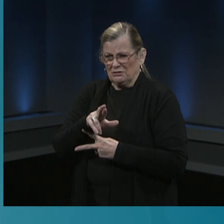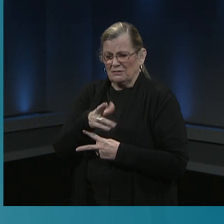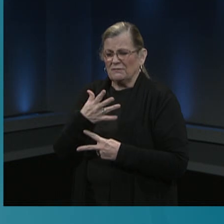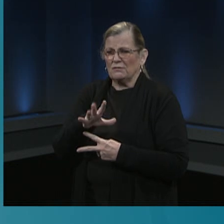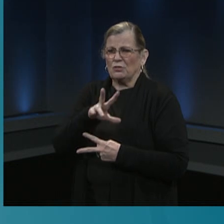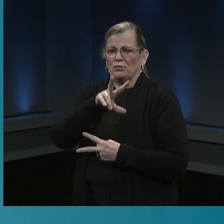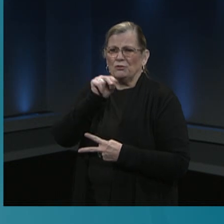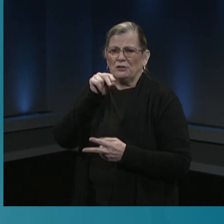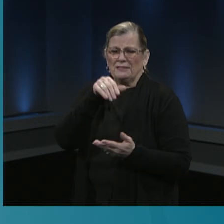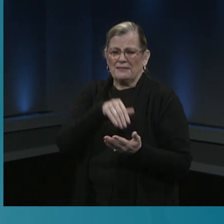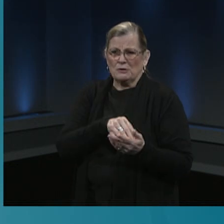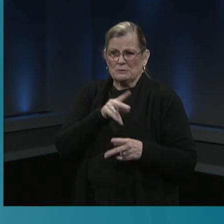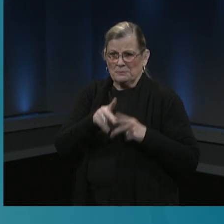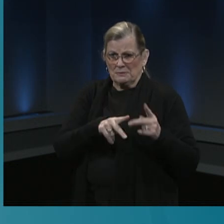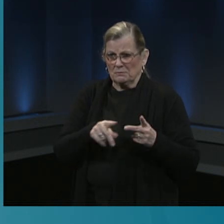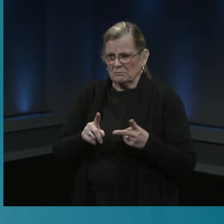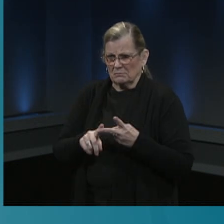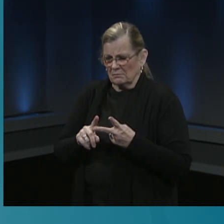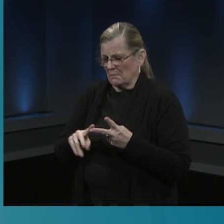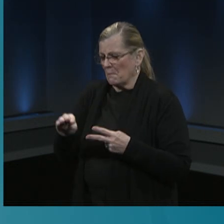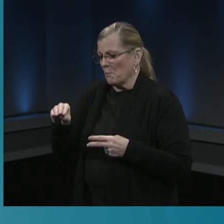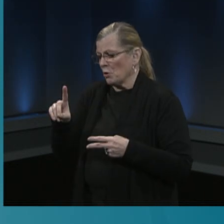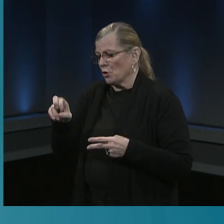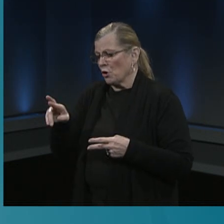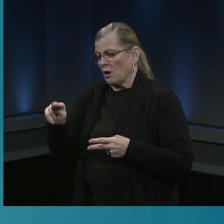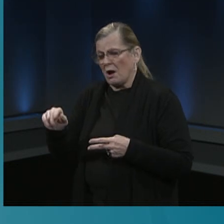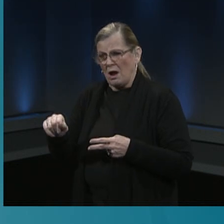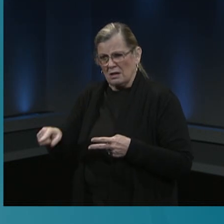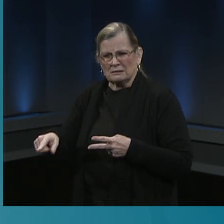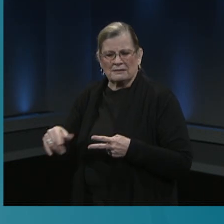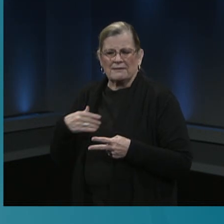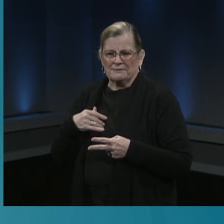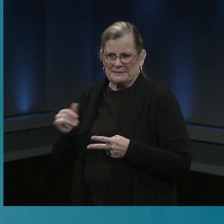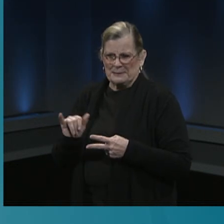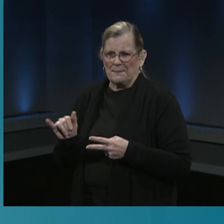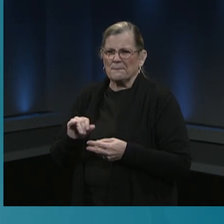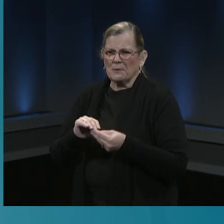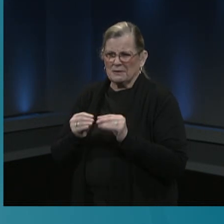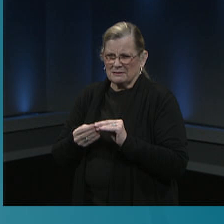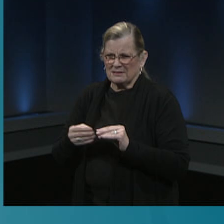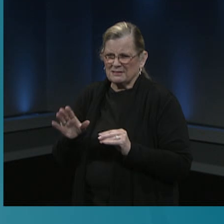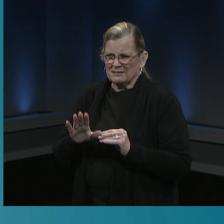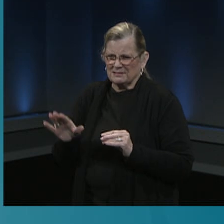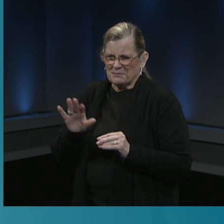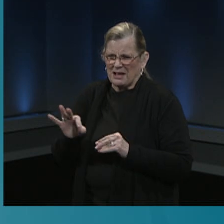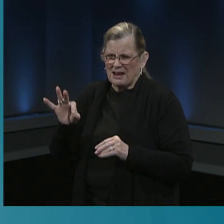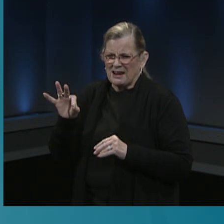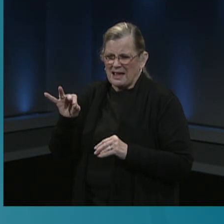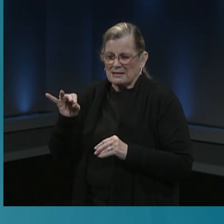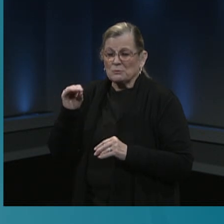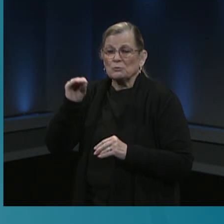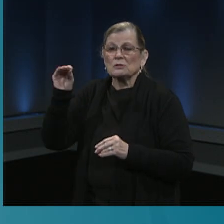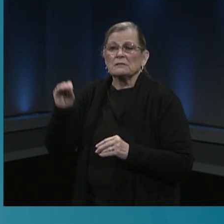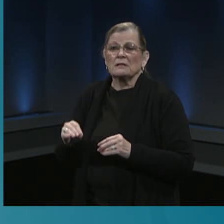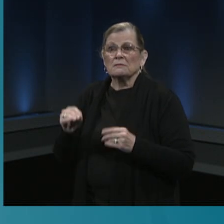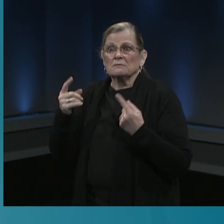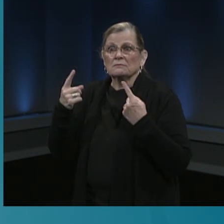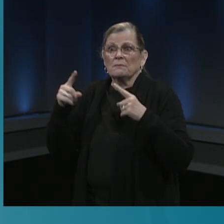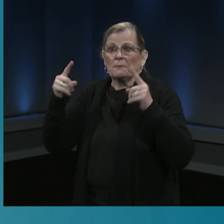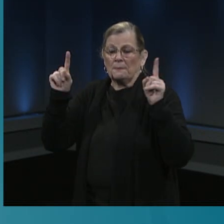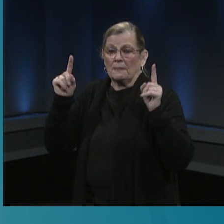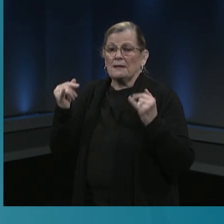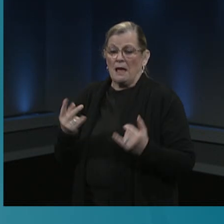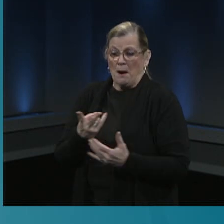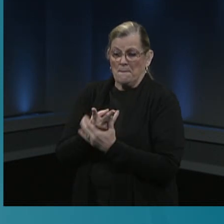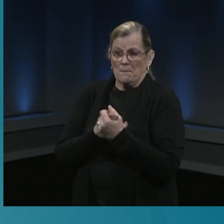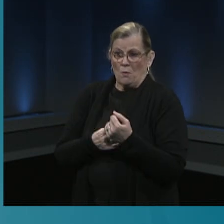Each of them had efficacy in the mid-90% range. And in both trials, almost all of the cases